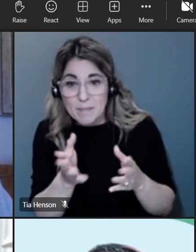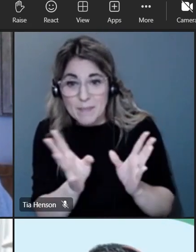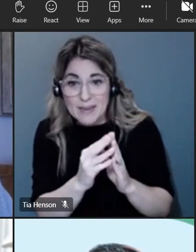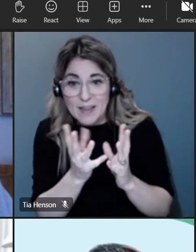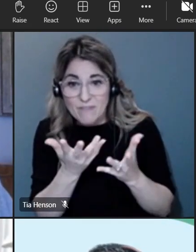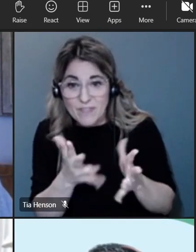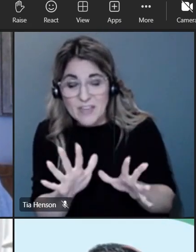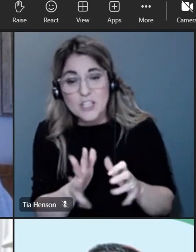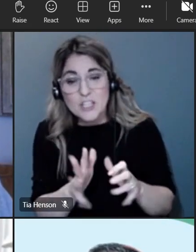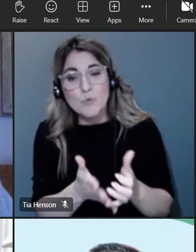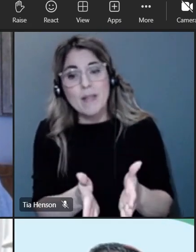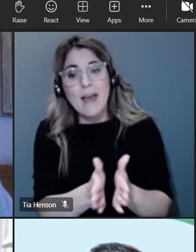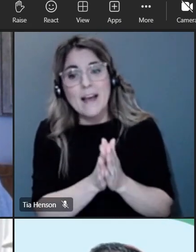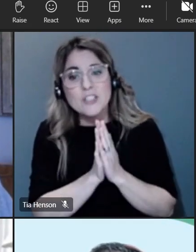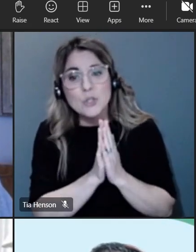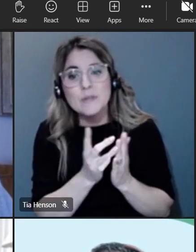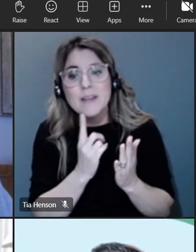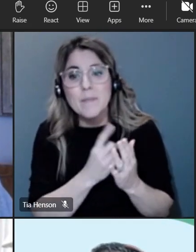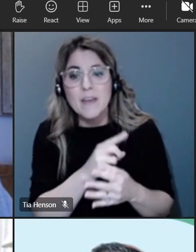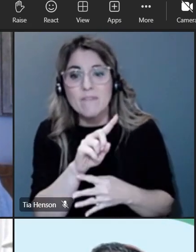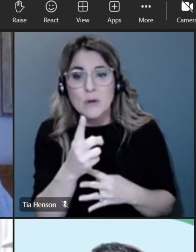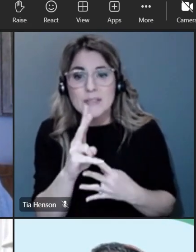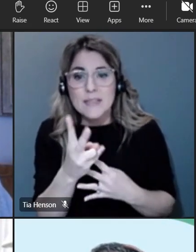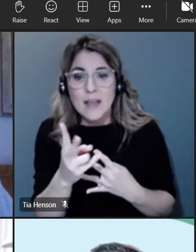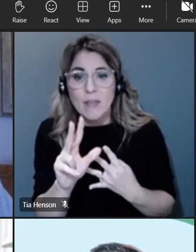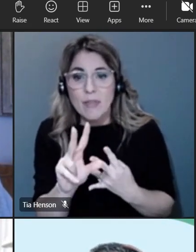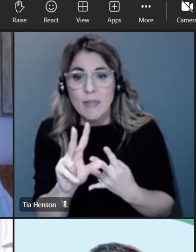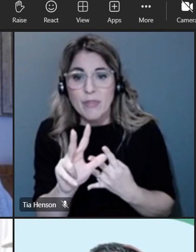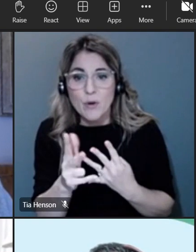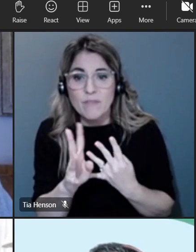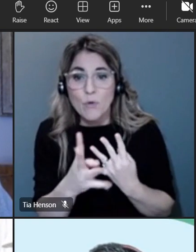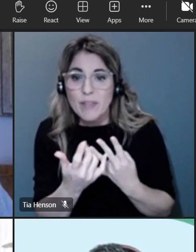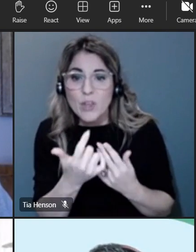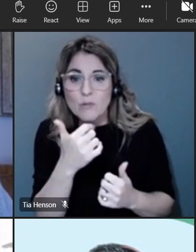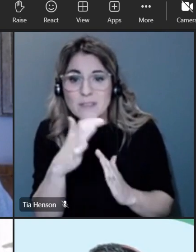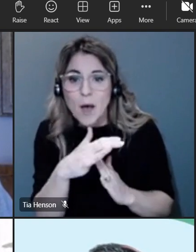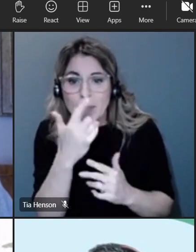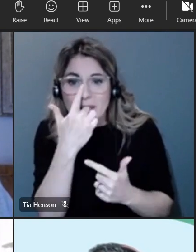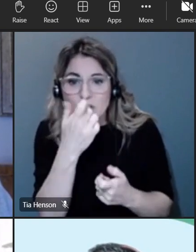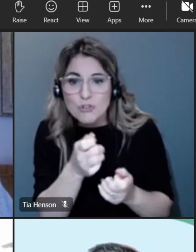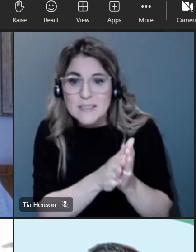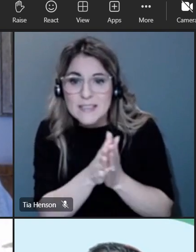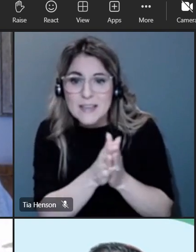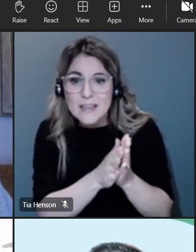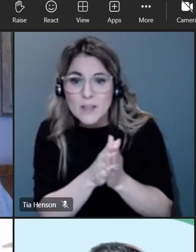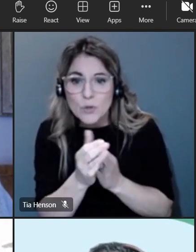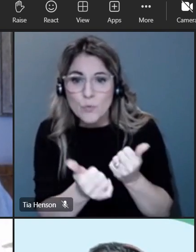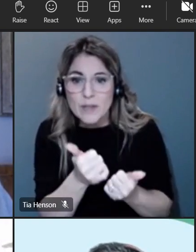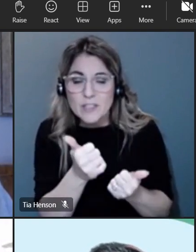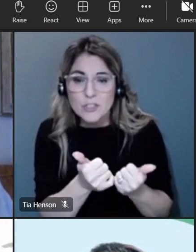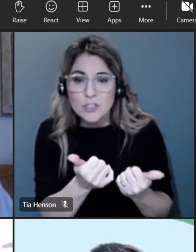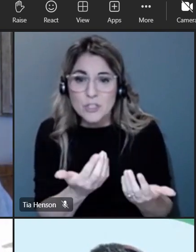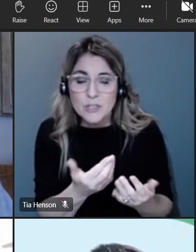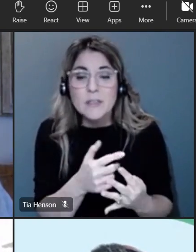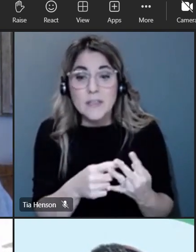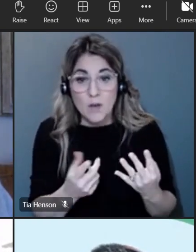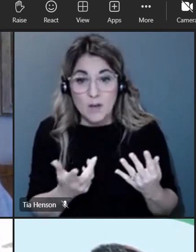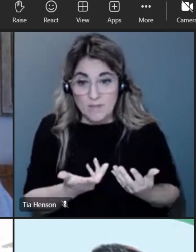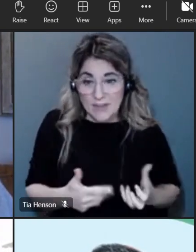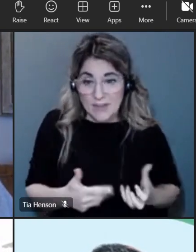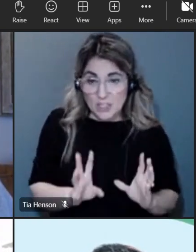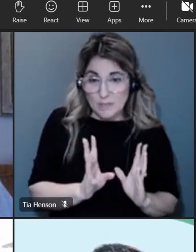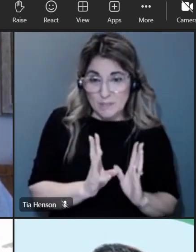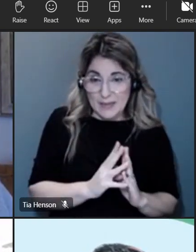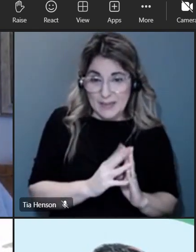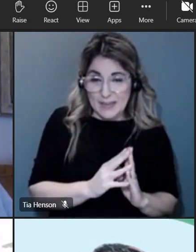these in terms of which ones you're most interested in and then we'll uh at following the meeting will provide you